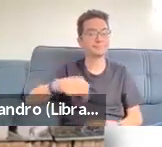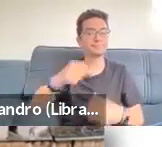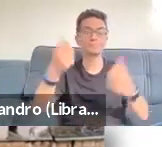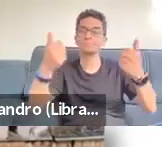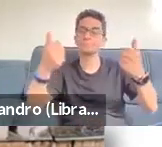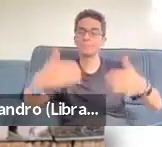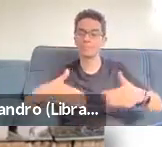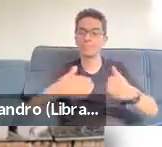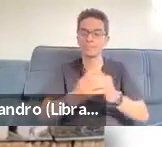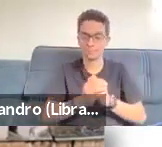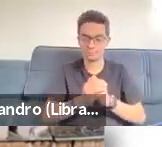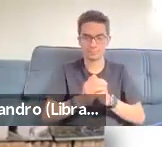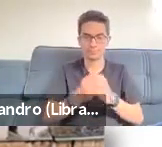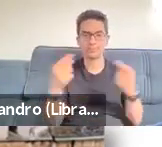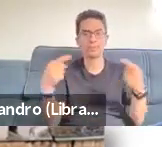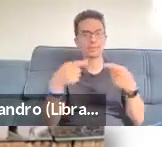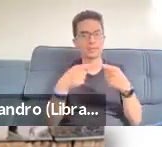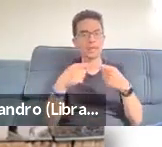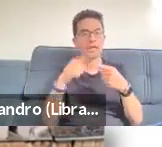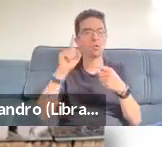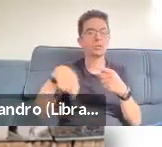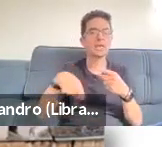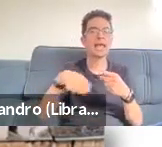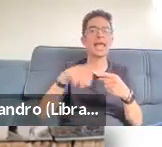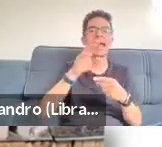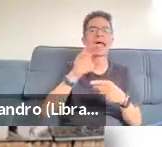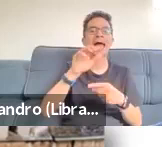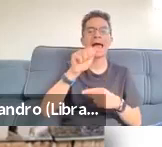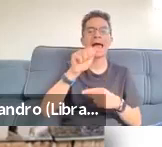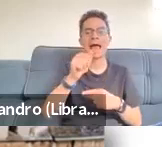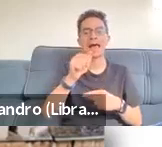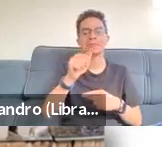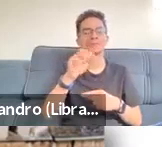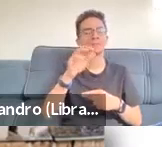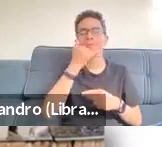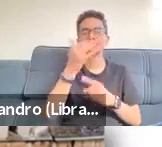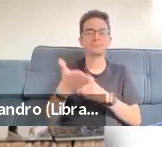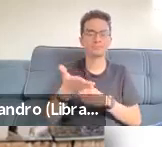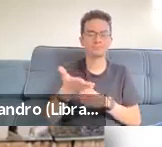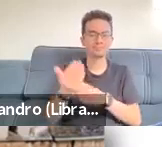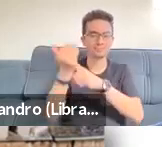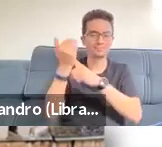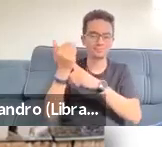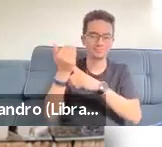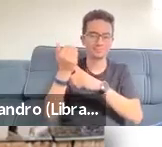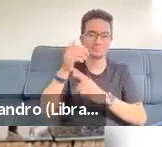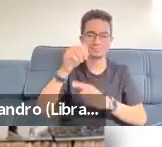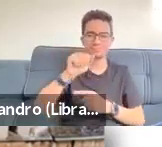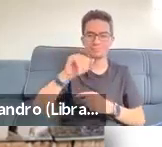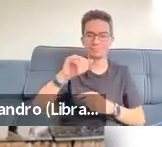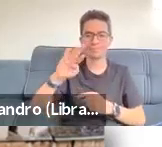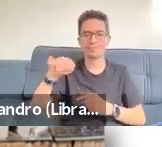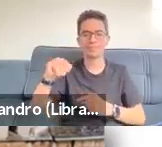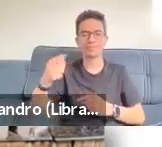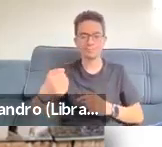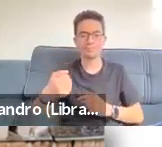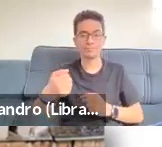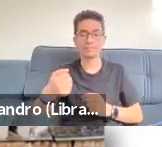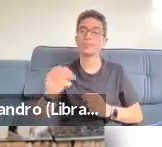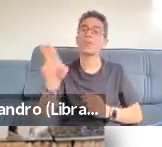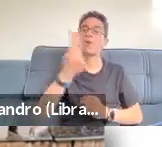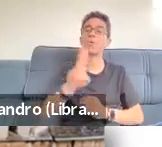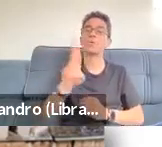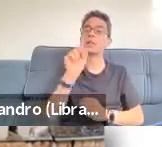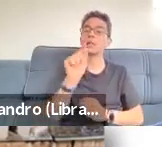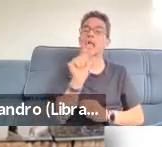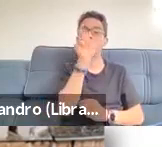by people to supplement or replace impaired speech abilities or spoken language abilities. And they can be